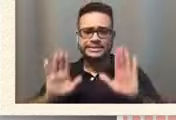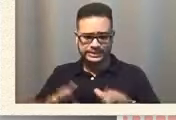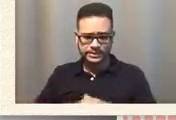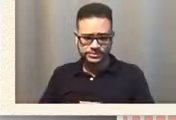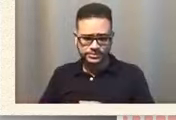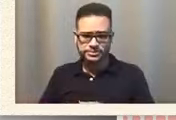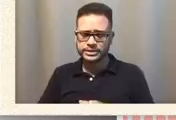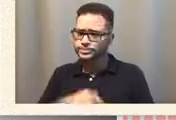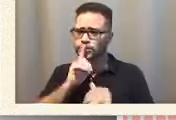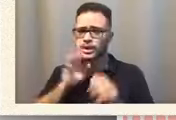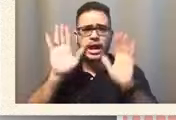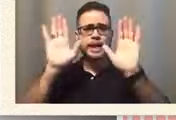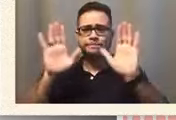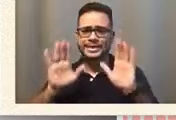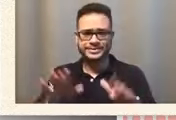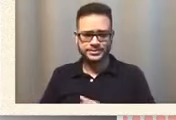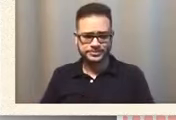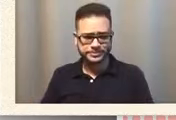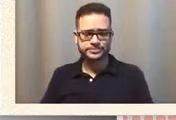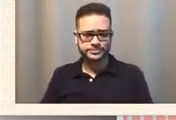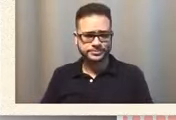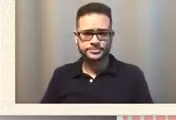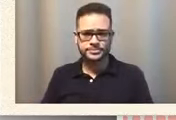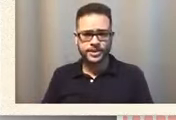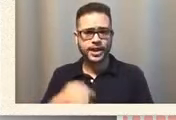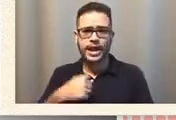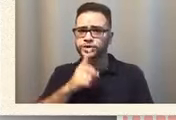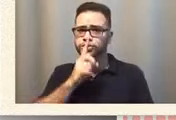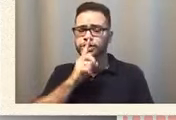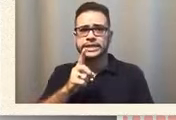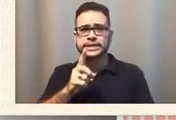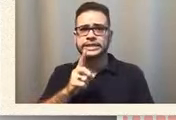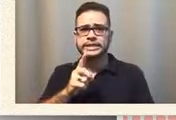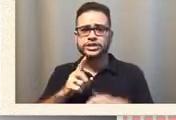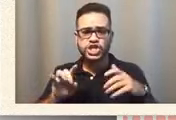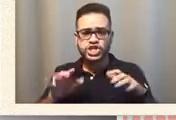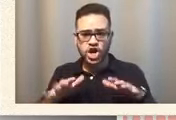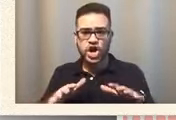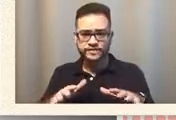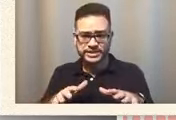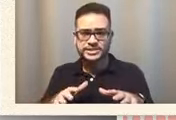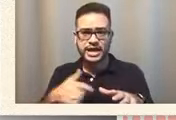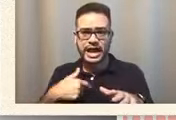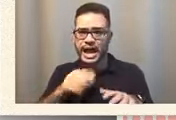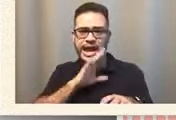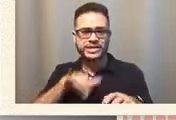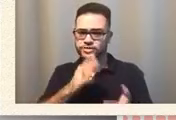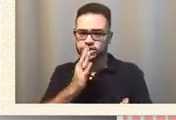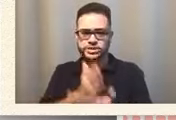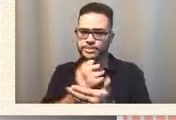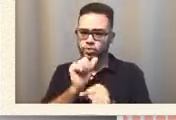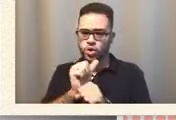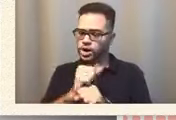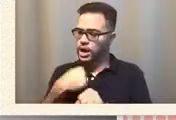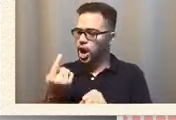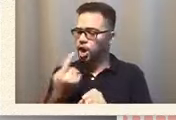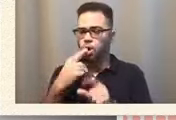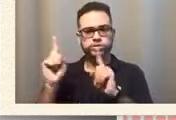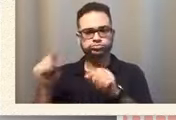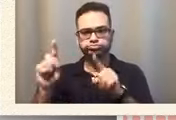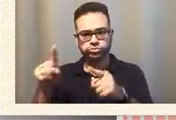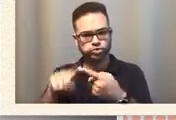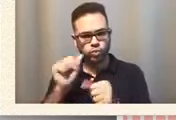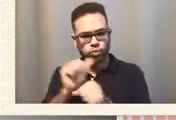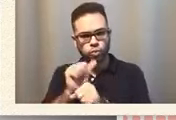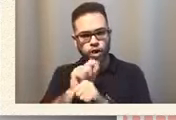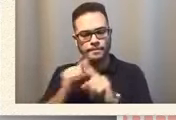i was i was just so i was very nervous i never stopped working i always went to work but then i was very nervous i